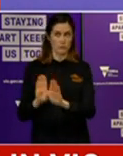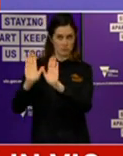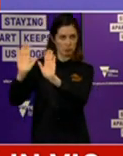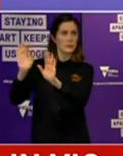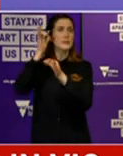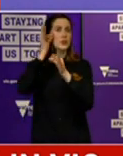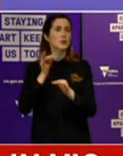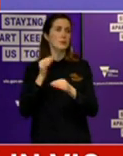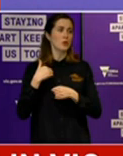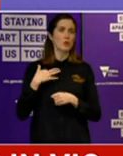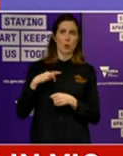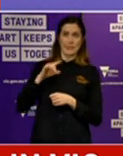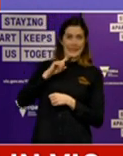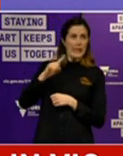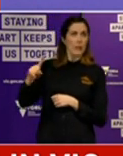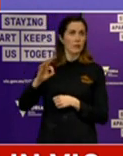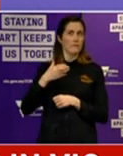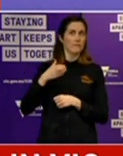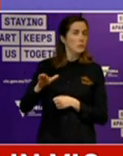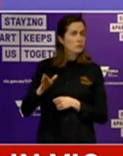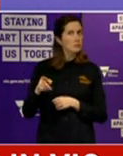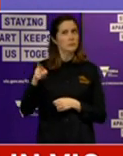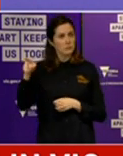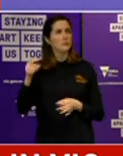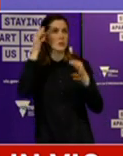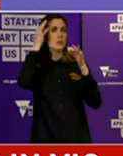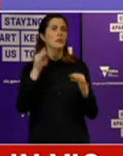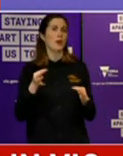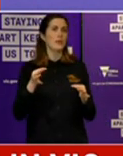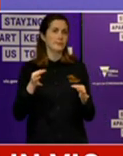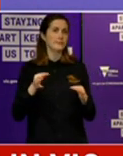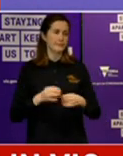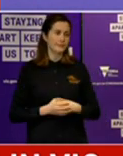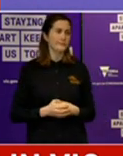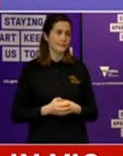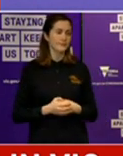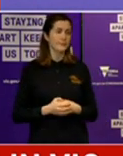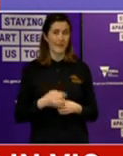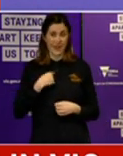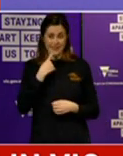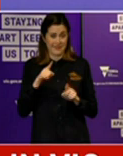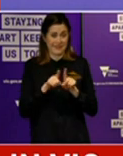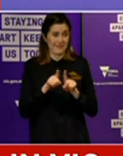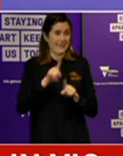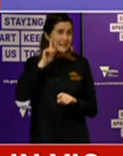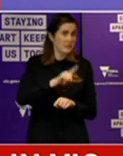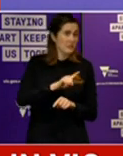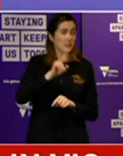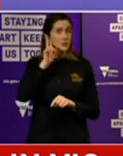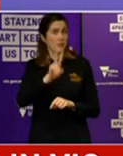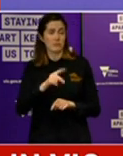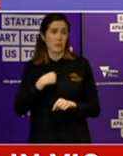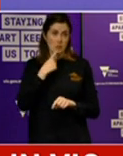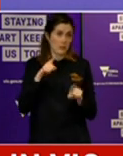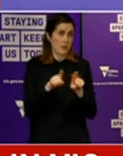judgment, and that's identical to what I said yesterday and the day before. So I'm